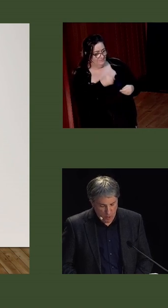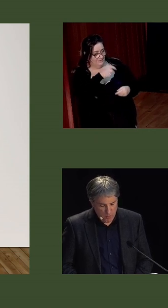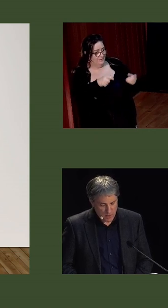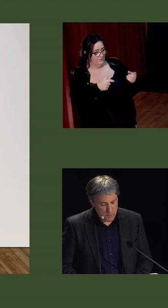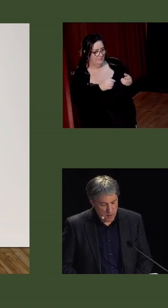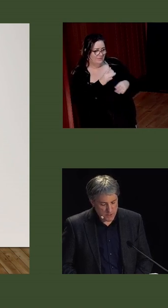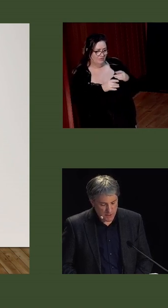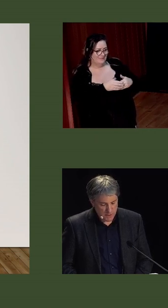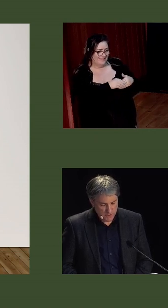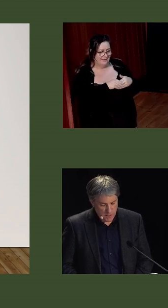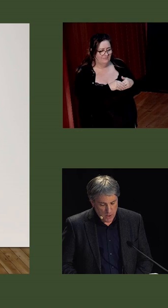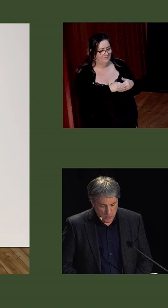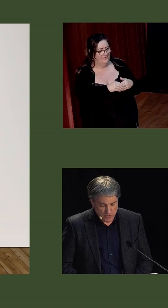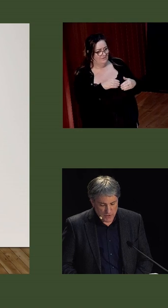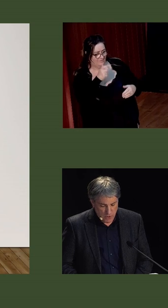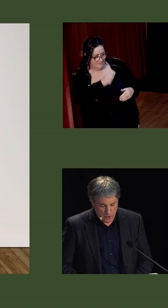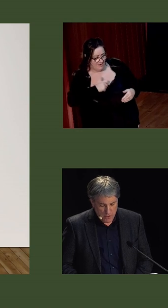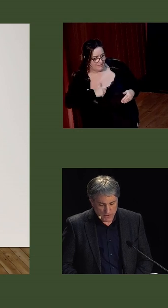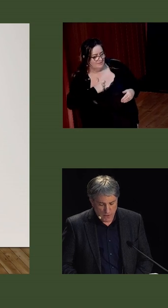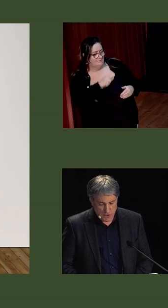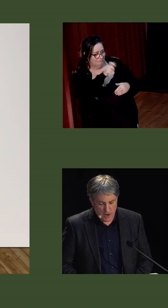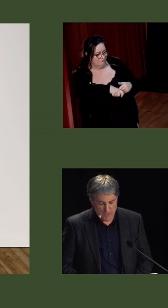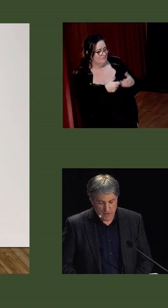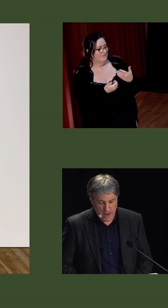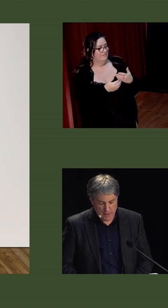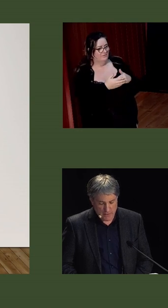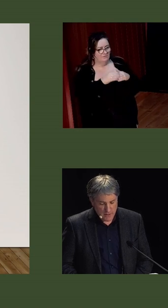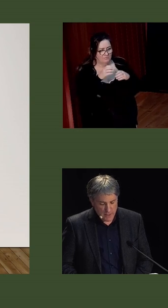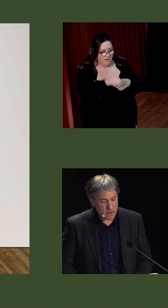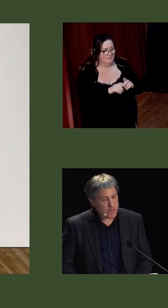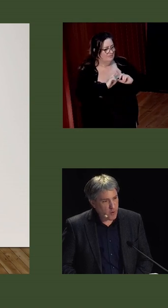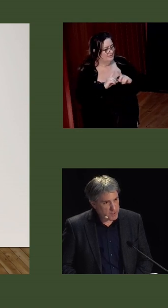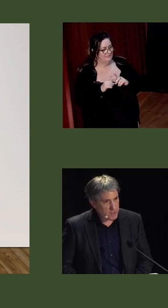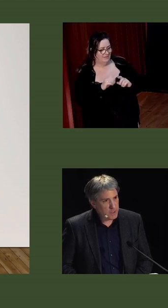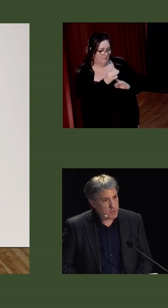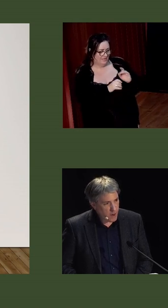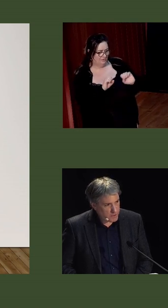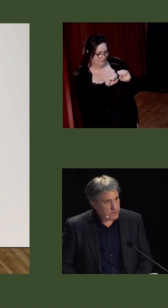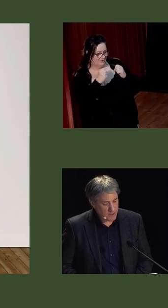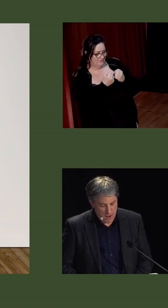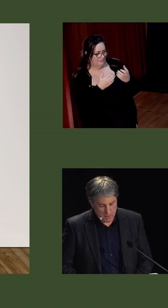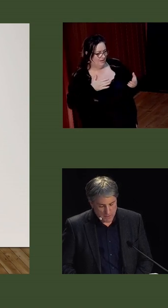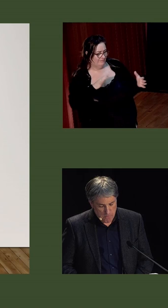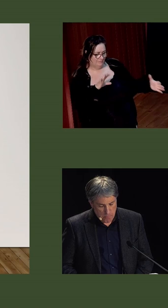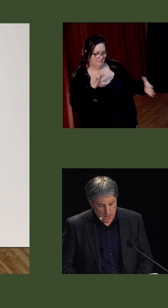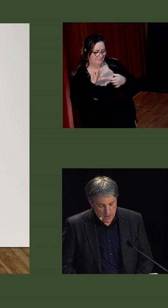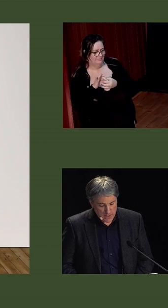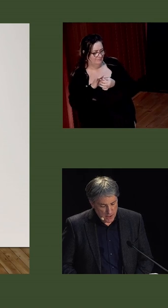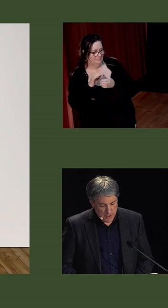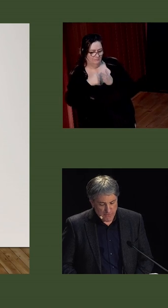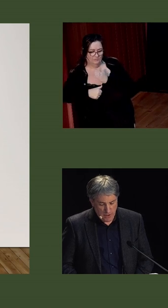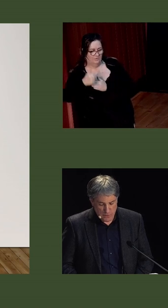life and home and property, and who would restore social life in the land in conformity with God's commandments.